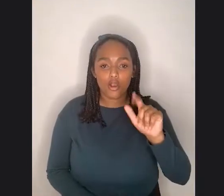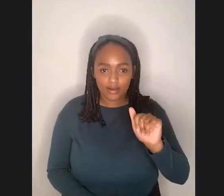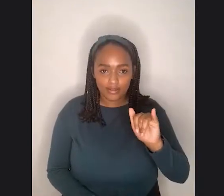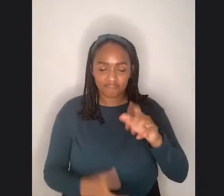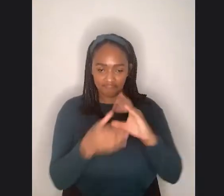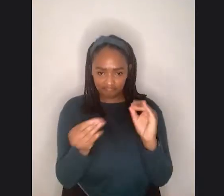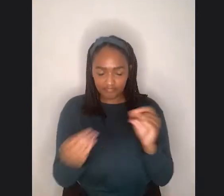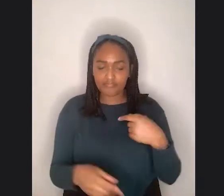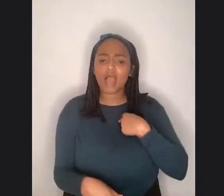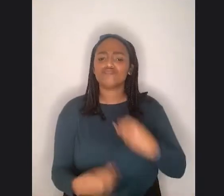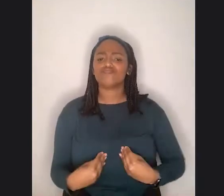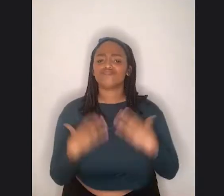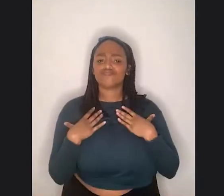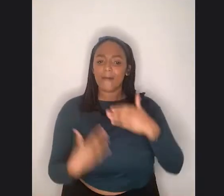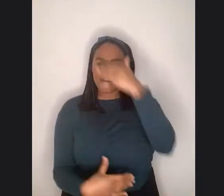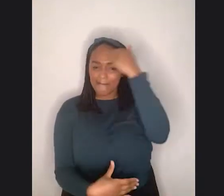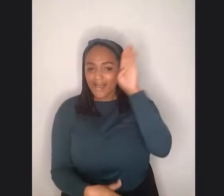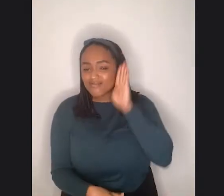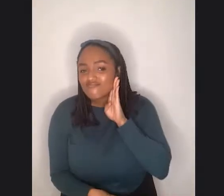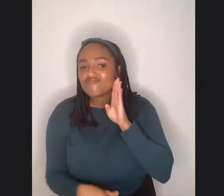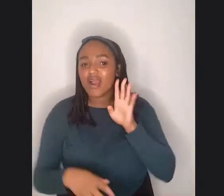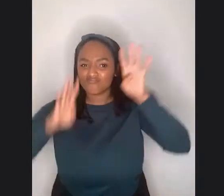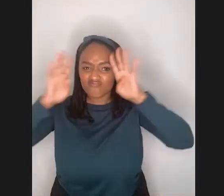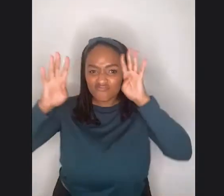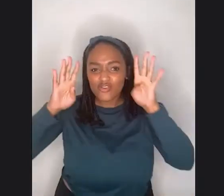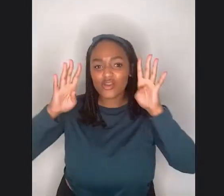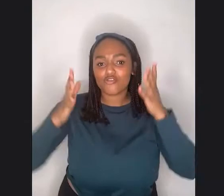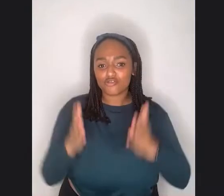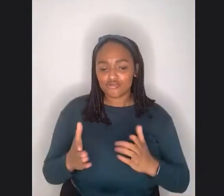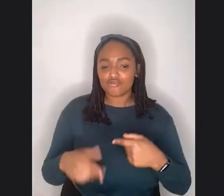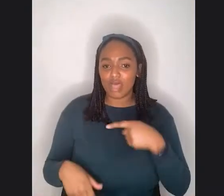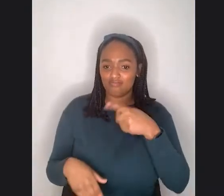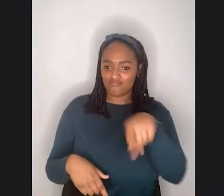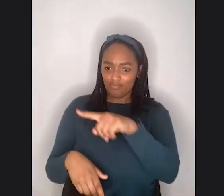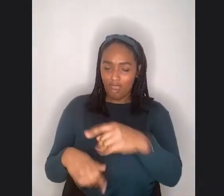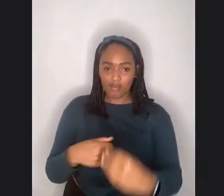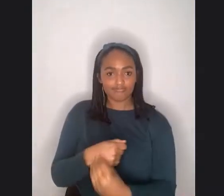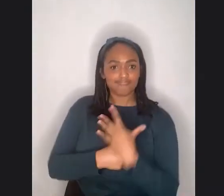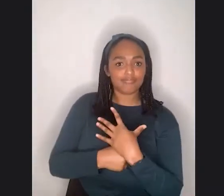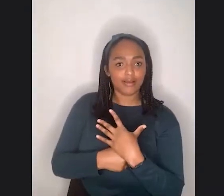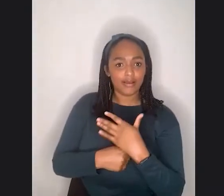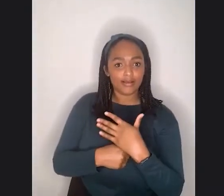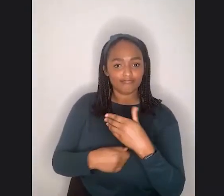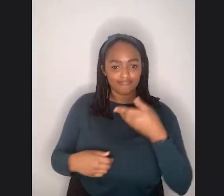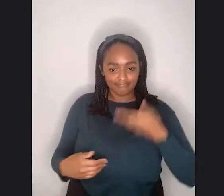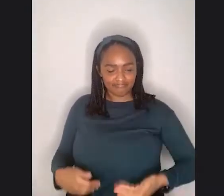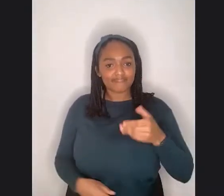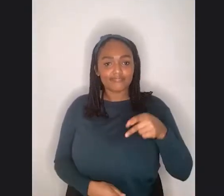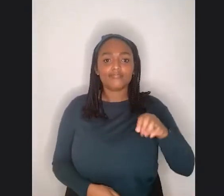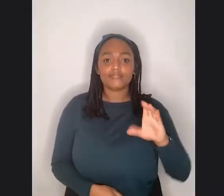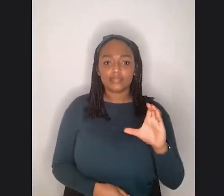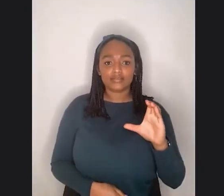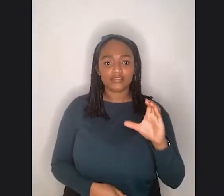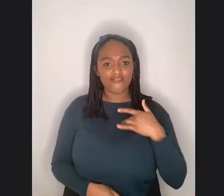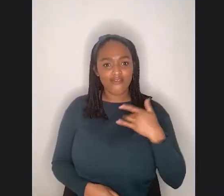creators at that time. And they were the primary reason that I, a person of color felt brave and felt